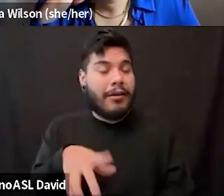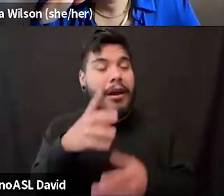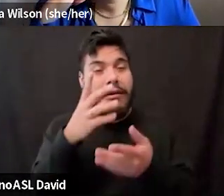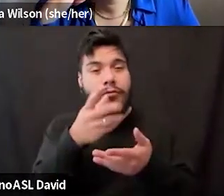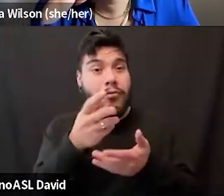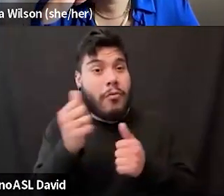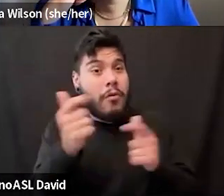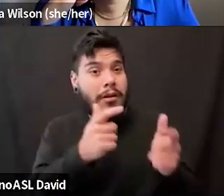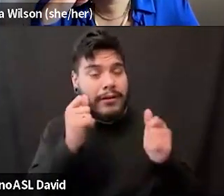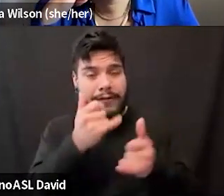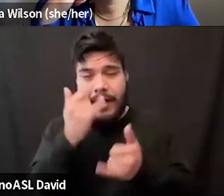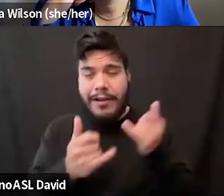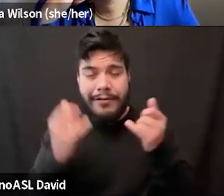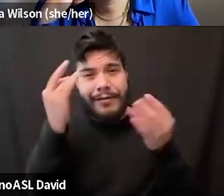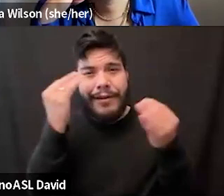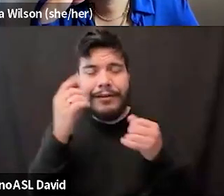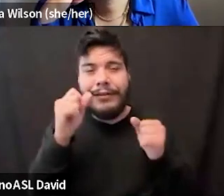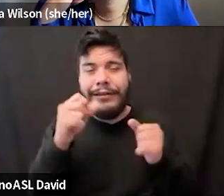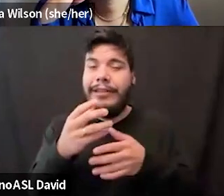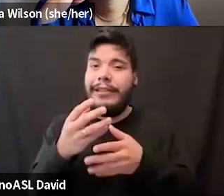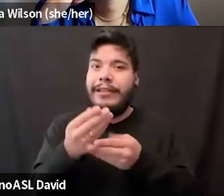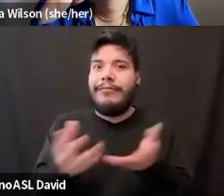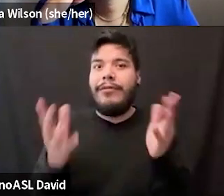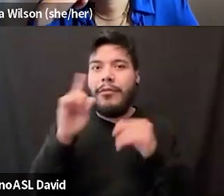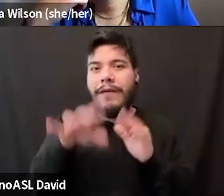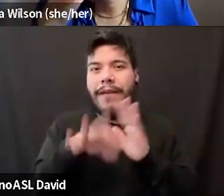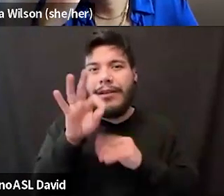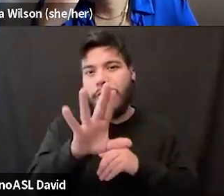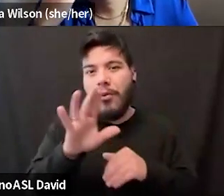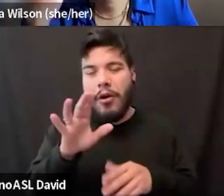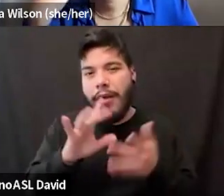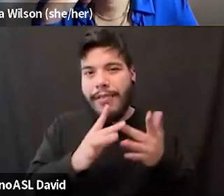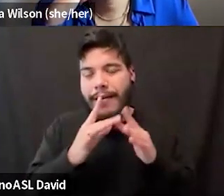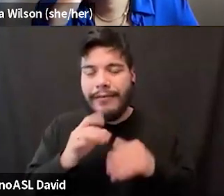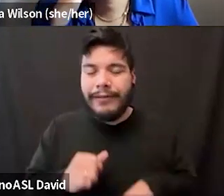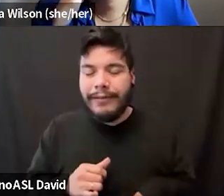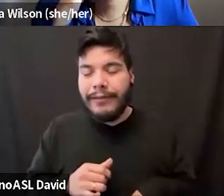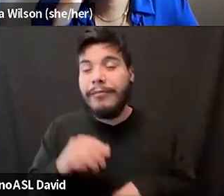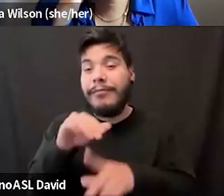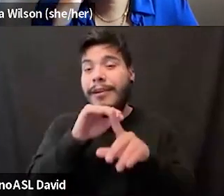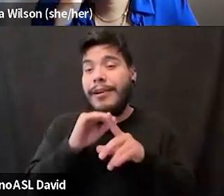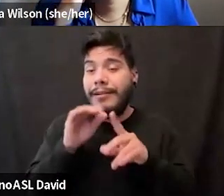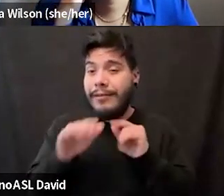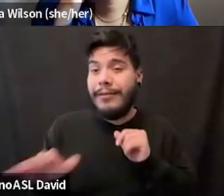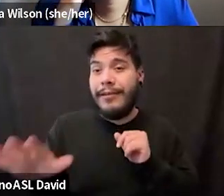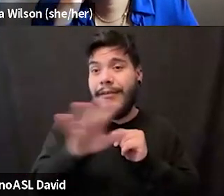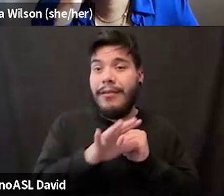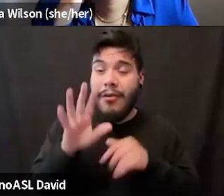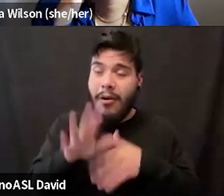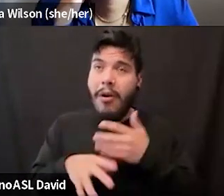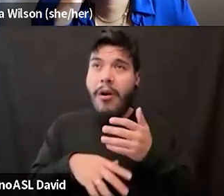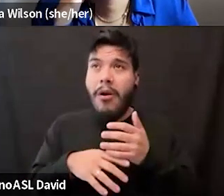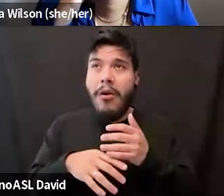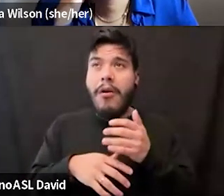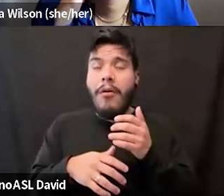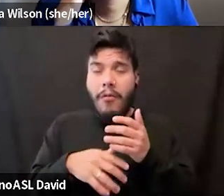a second. You can also share where people can find you online. Um, before I do that, I will just remind everybody that all of our virtual events, almost all of our